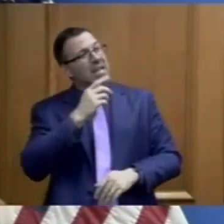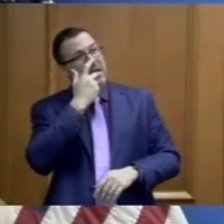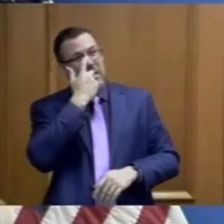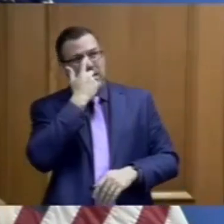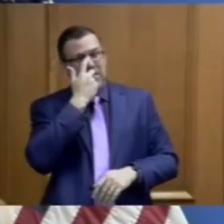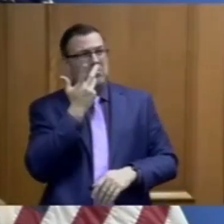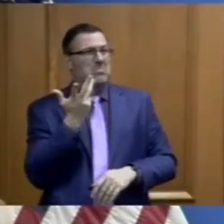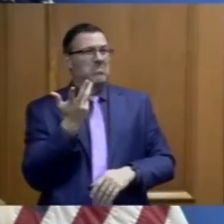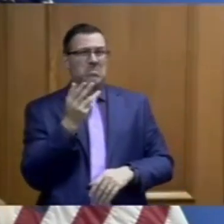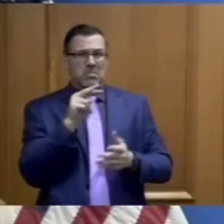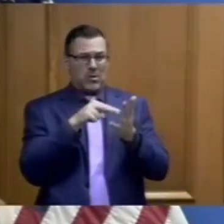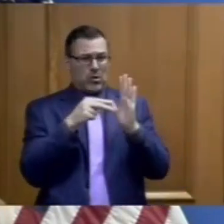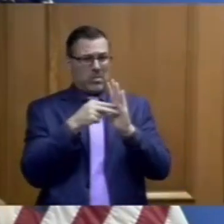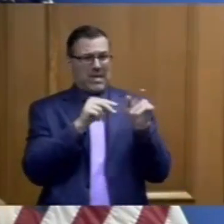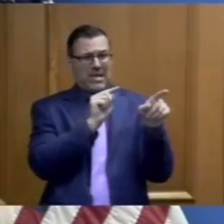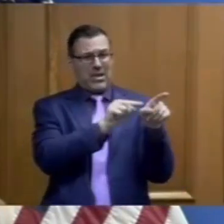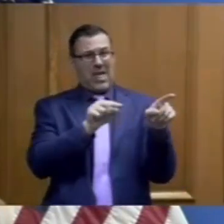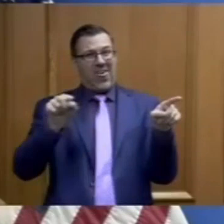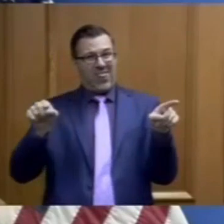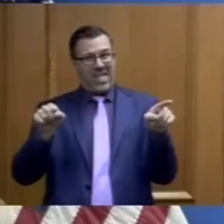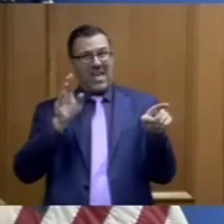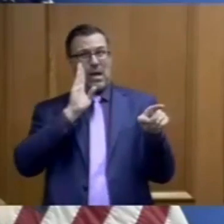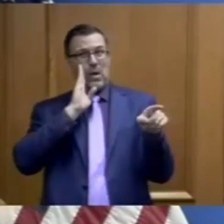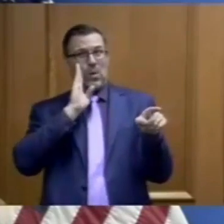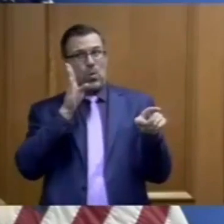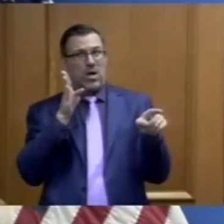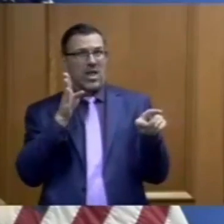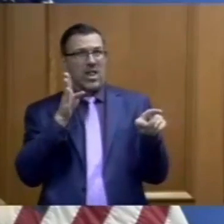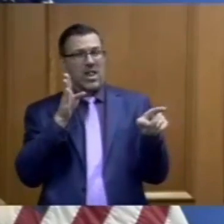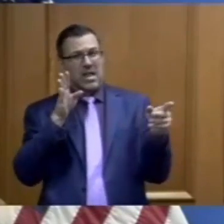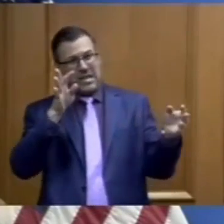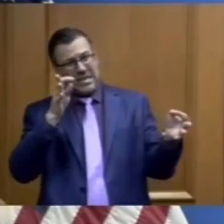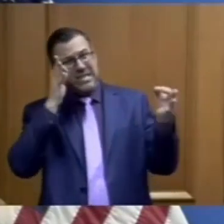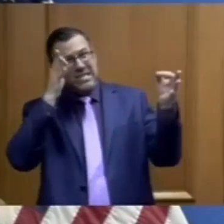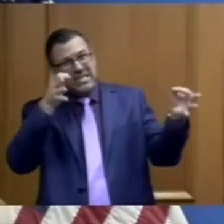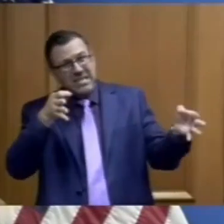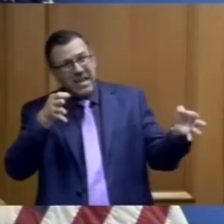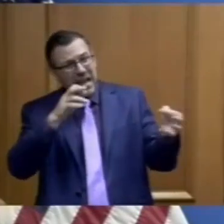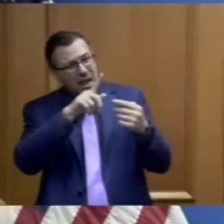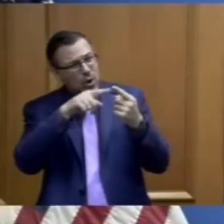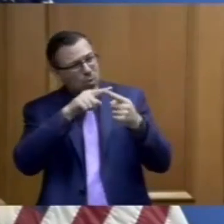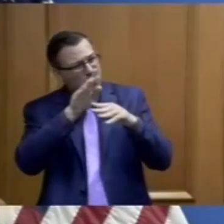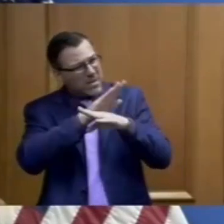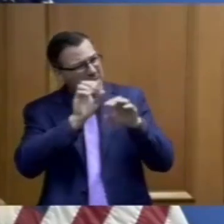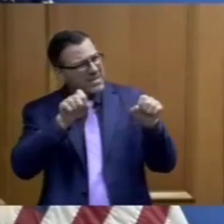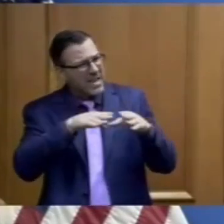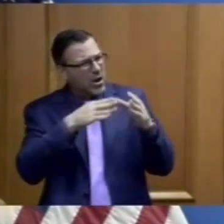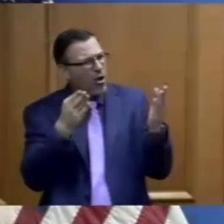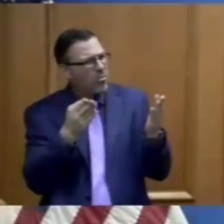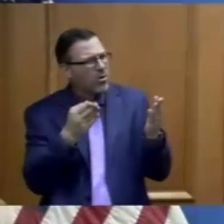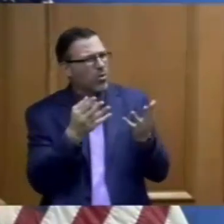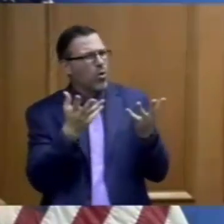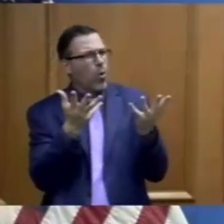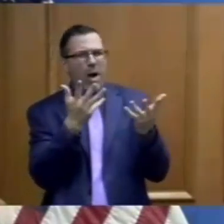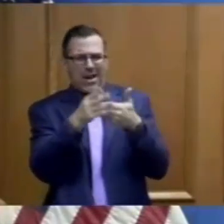those local leaders will determine when businesses can reopen or what is that process for working with them? And how